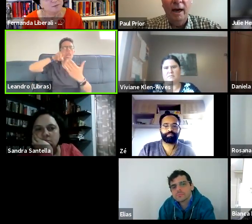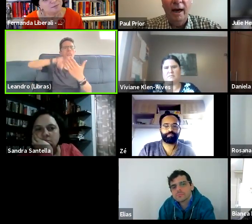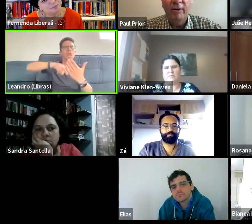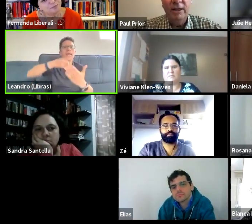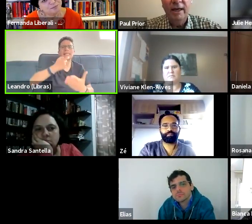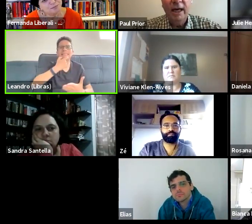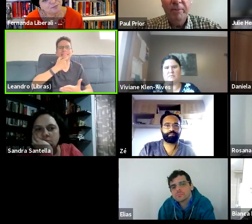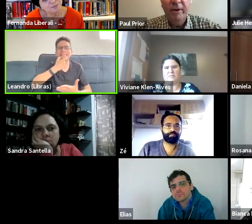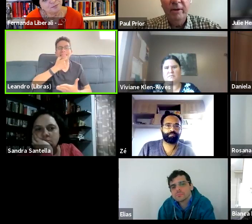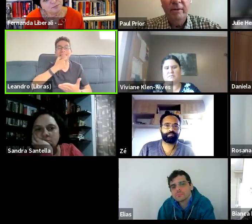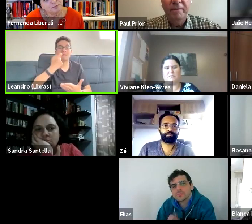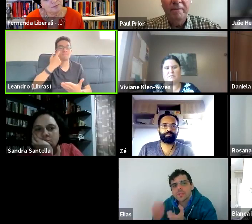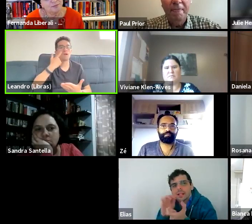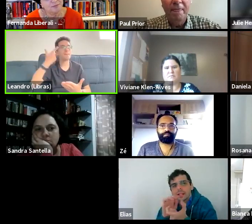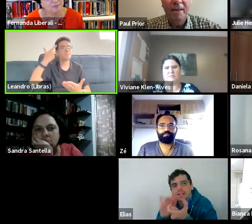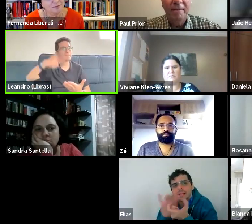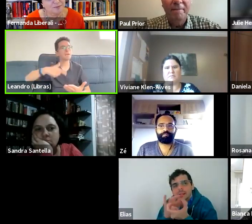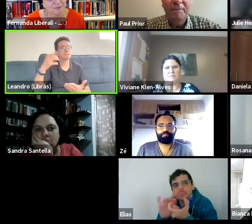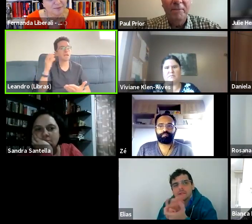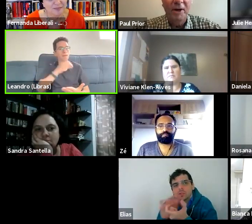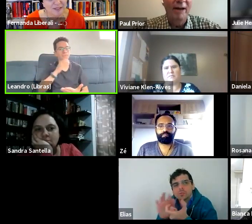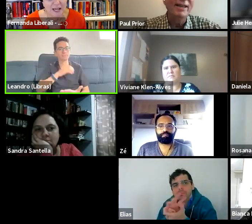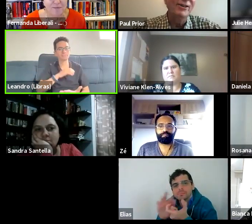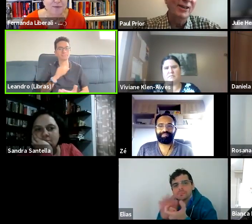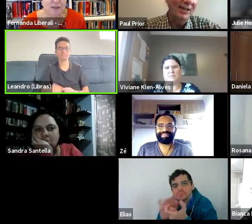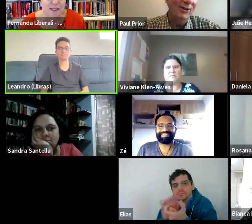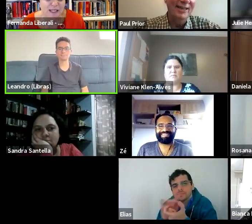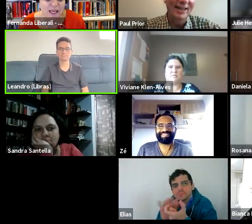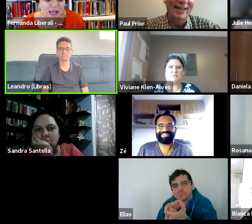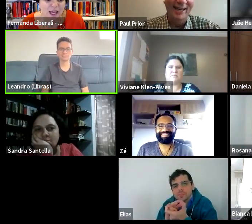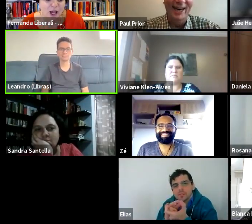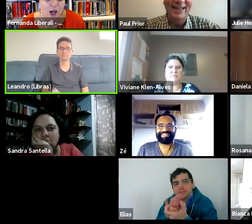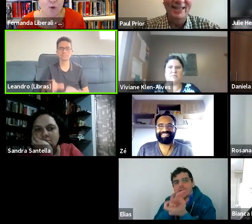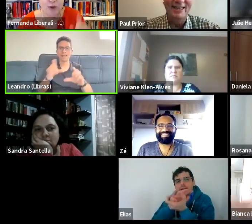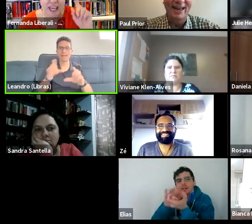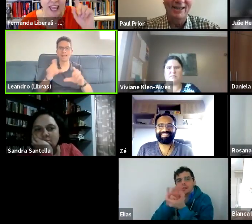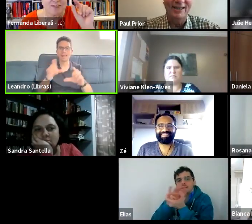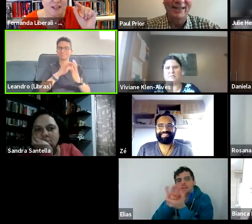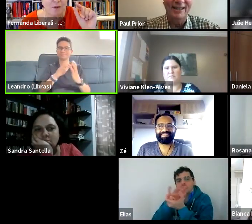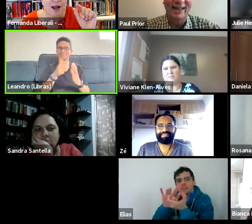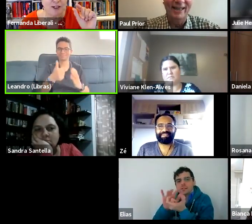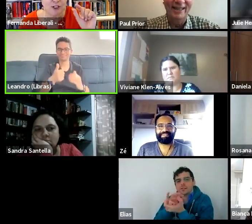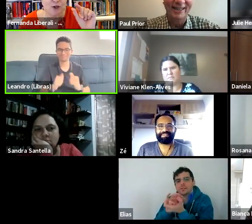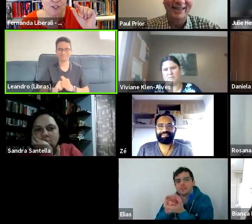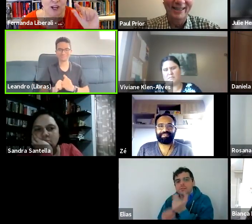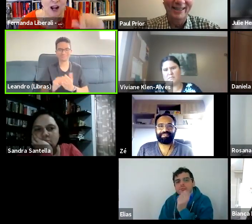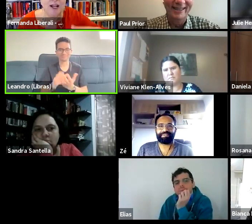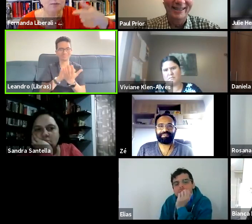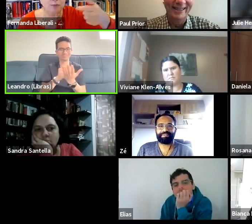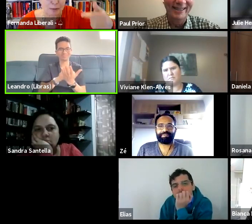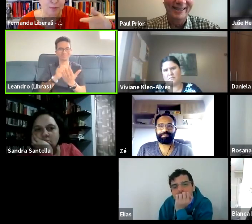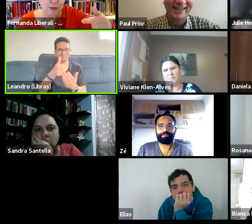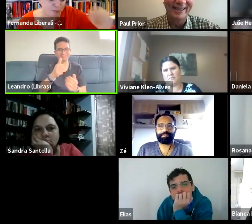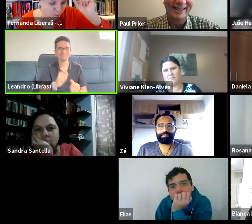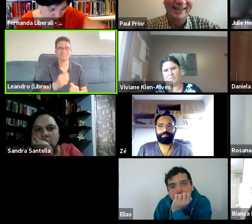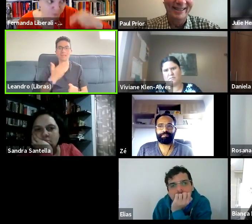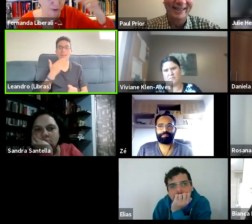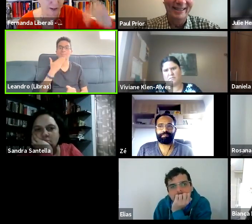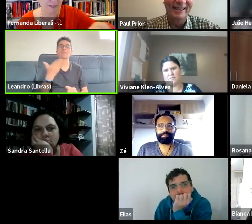Um, would translate it for us, right? Larissa translated. Yeah. She has some articles that are in